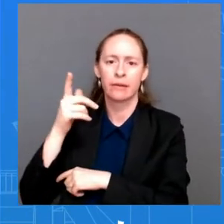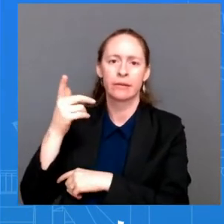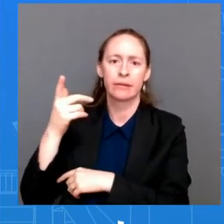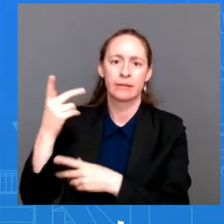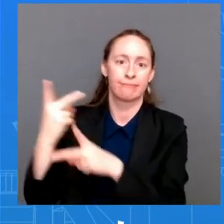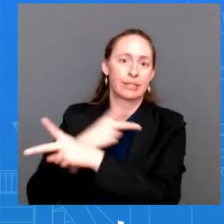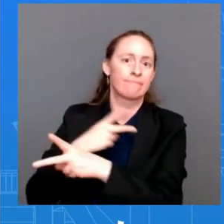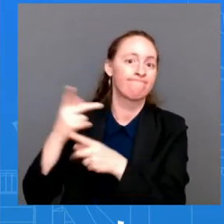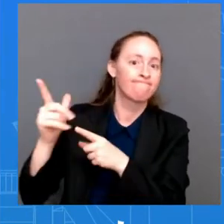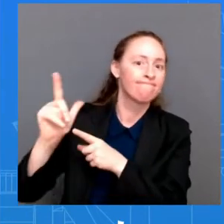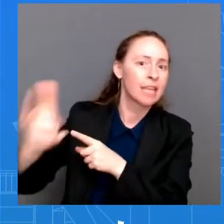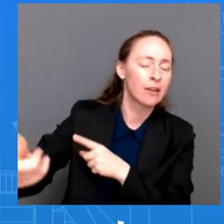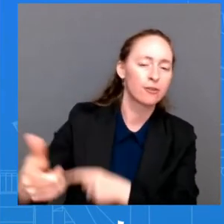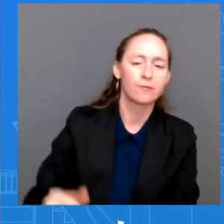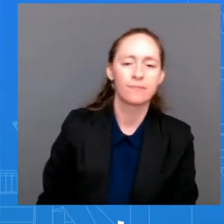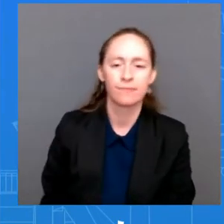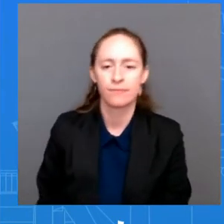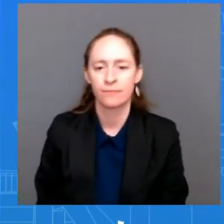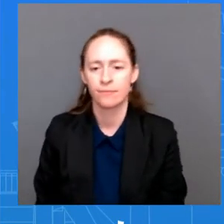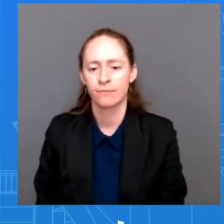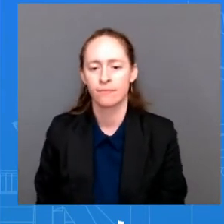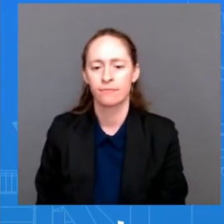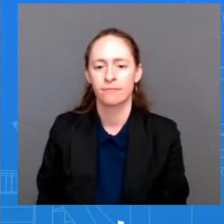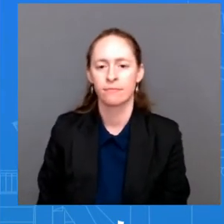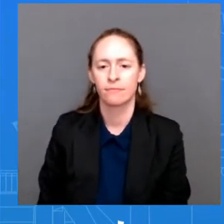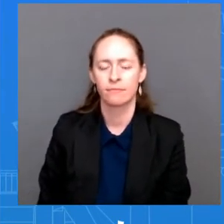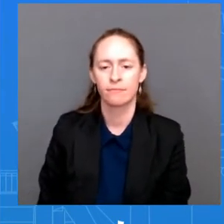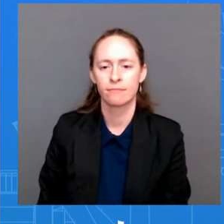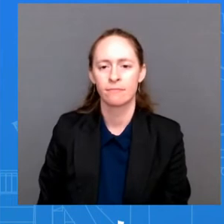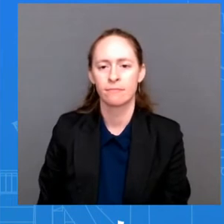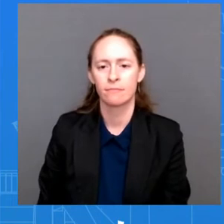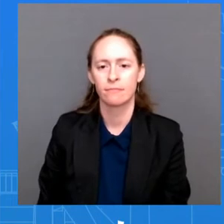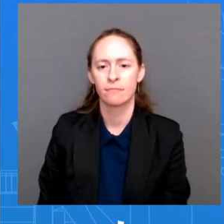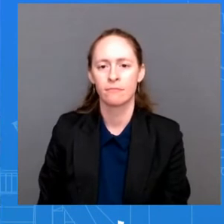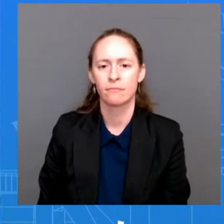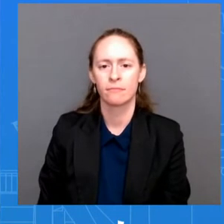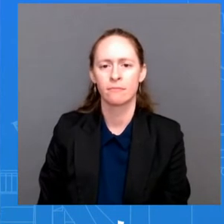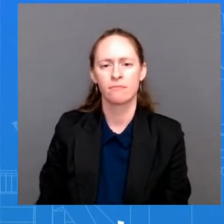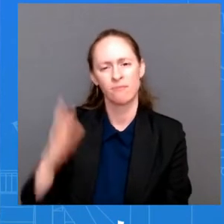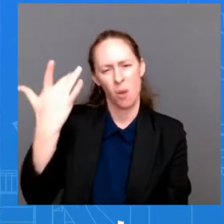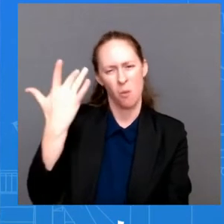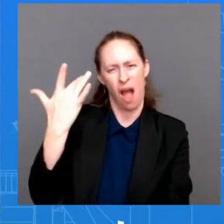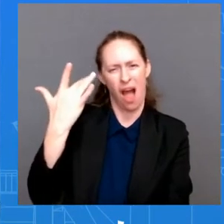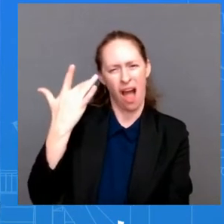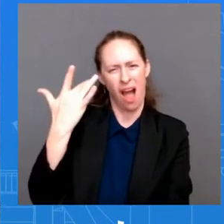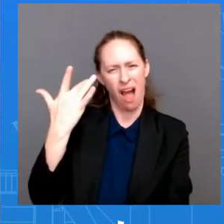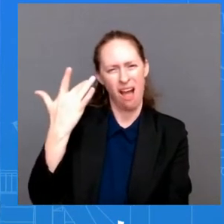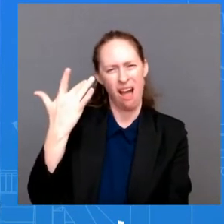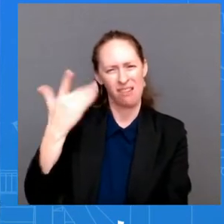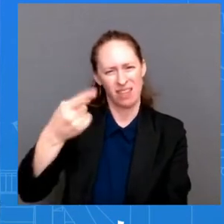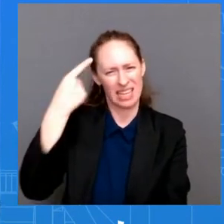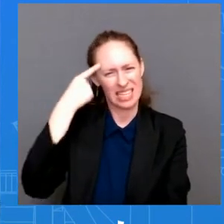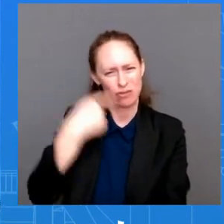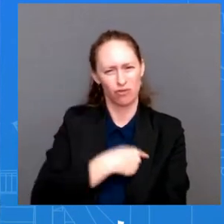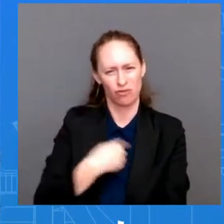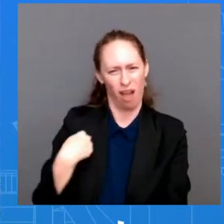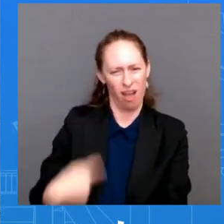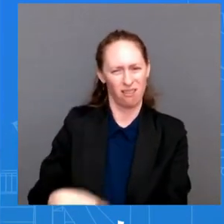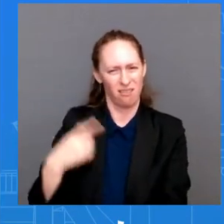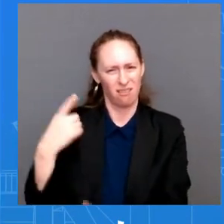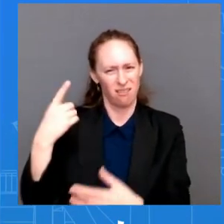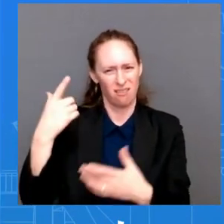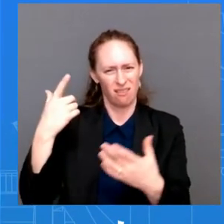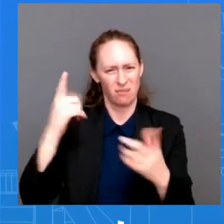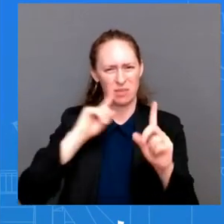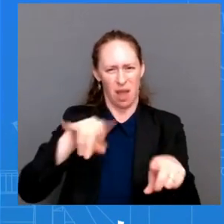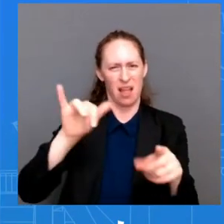laid out here, why do you think China is reacting the way it is reacting to this speaker and this trip? Mr.